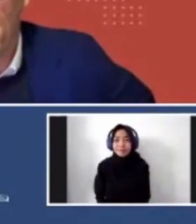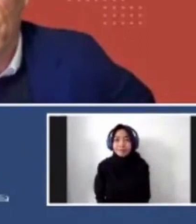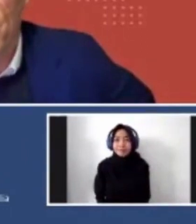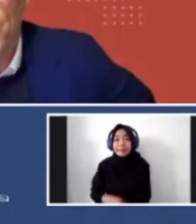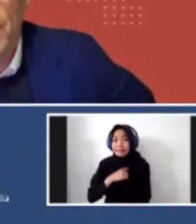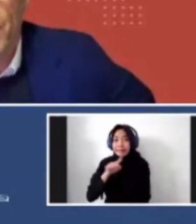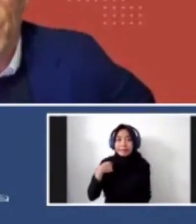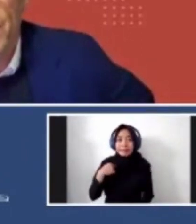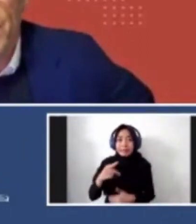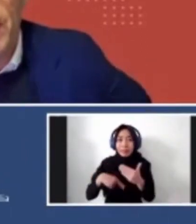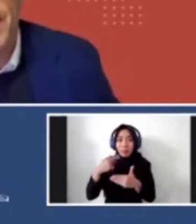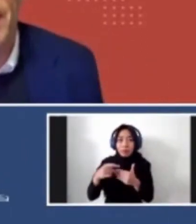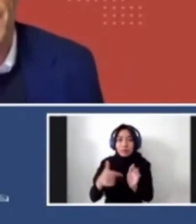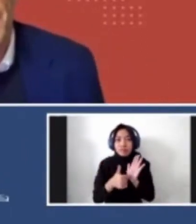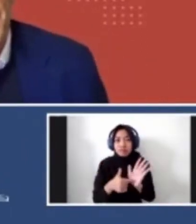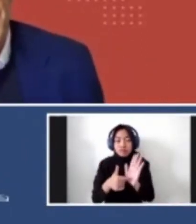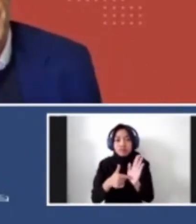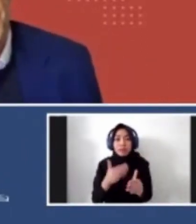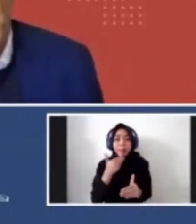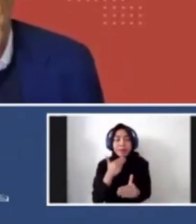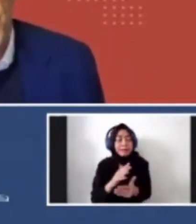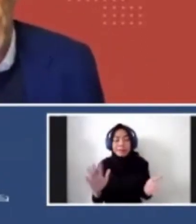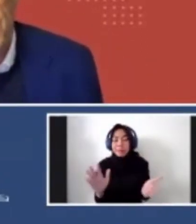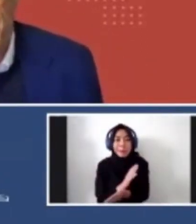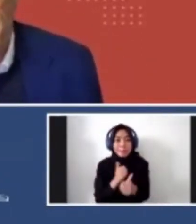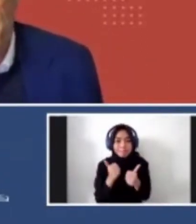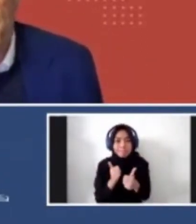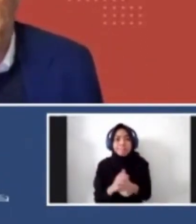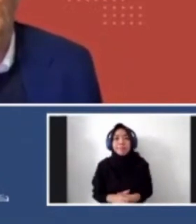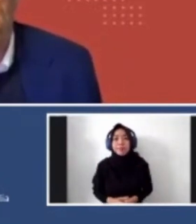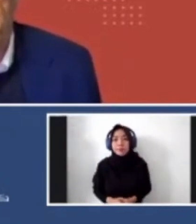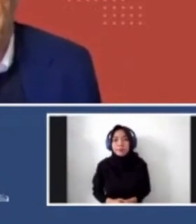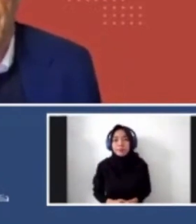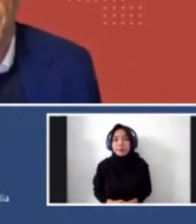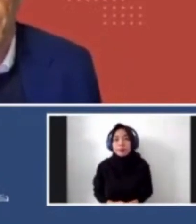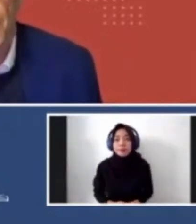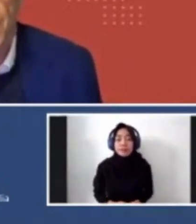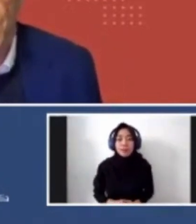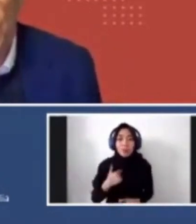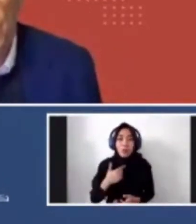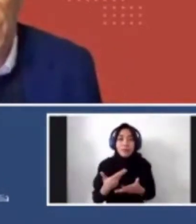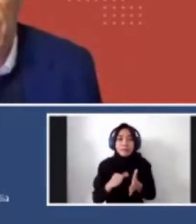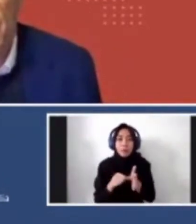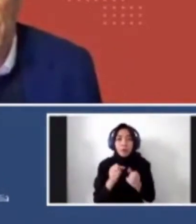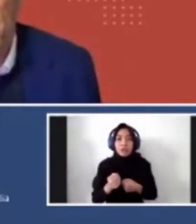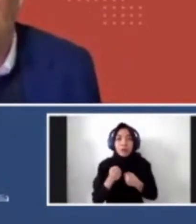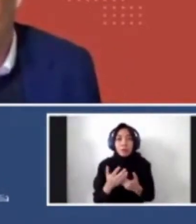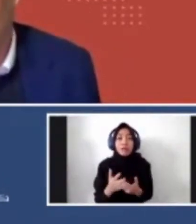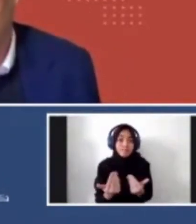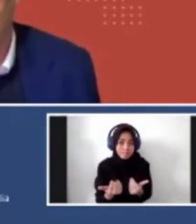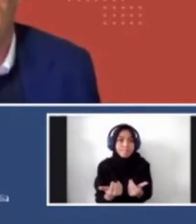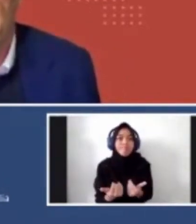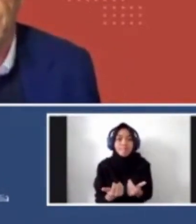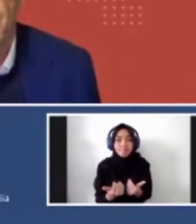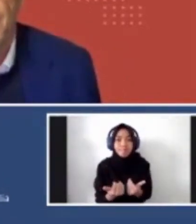of our projects with you. It was great to be here. It's been great. It's hope you've made a valuable contribution. But please contact me